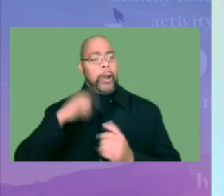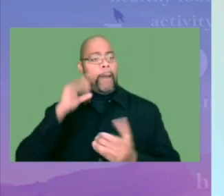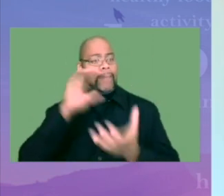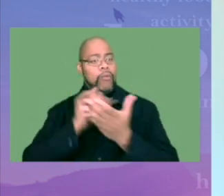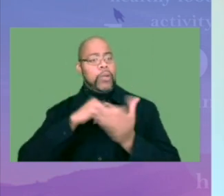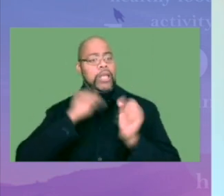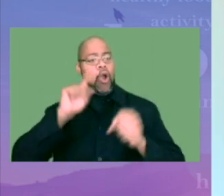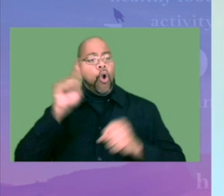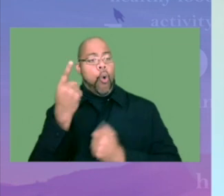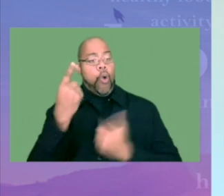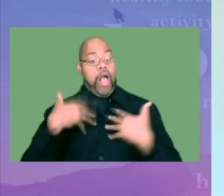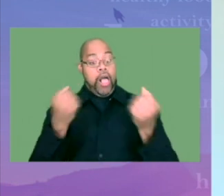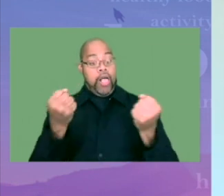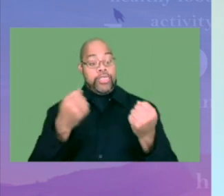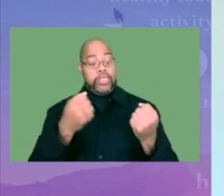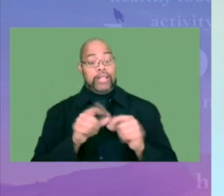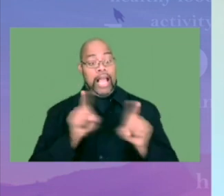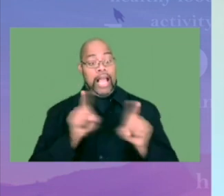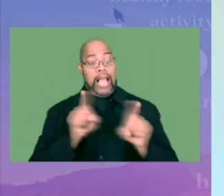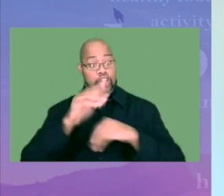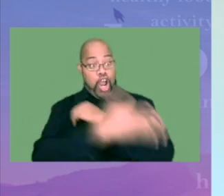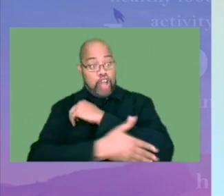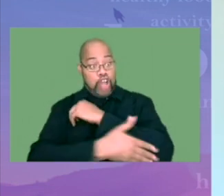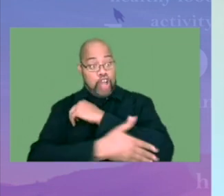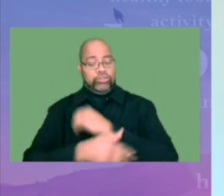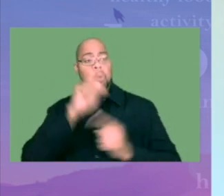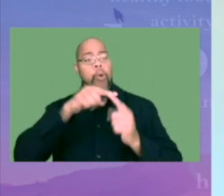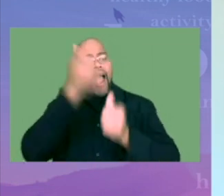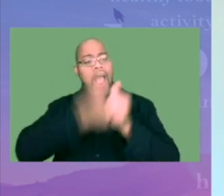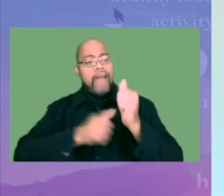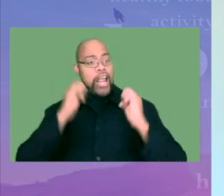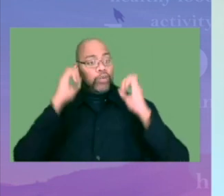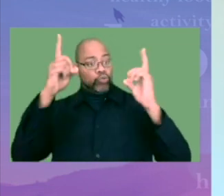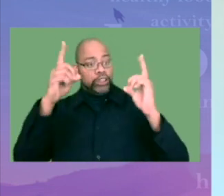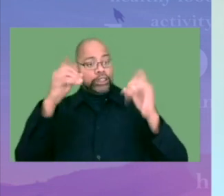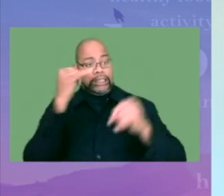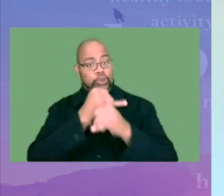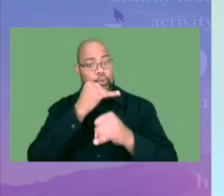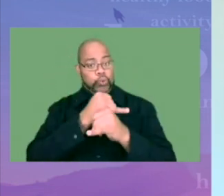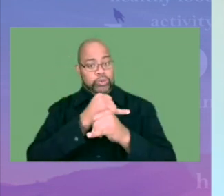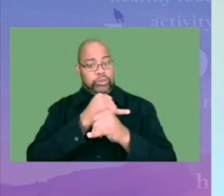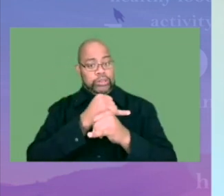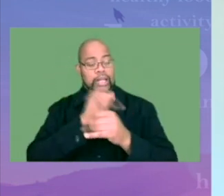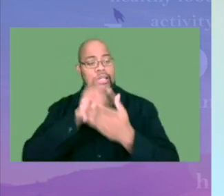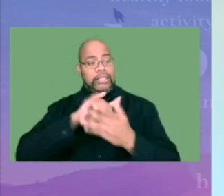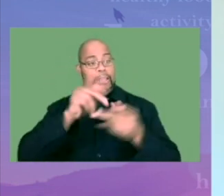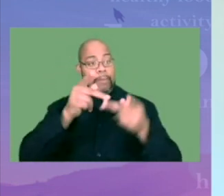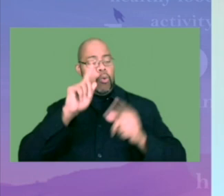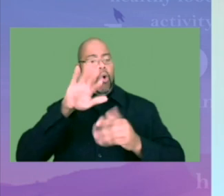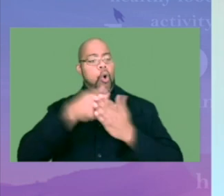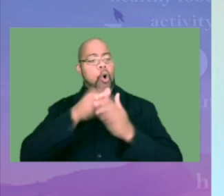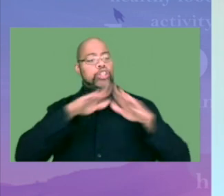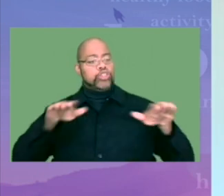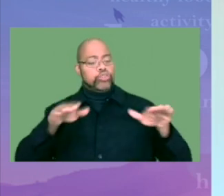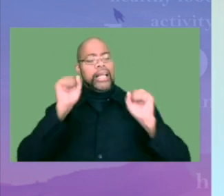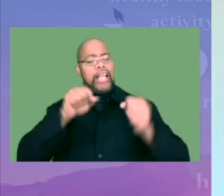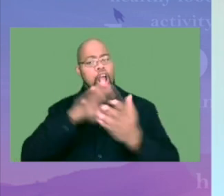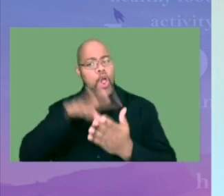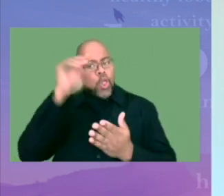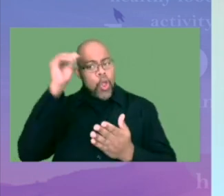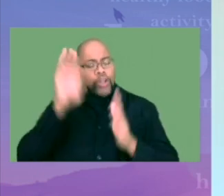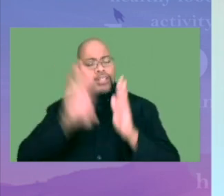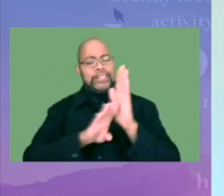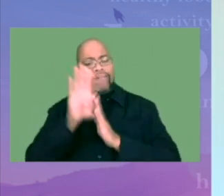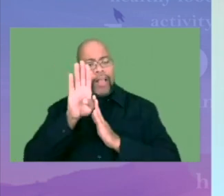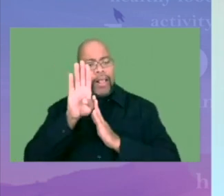Collectively, we believe we can only be healthy and strong as a nation when every educational institution is a place